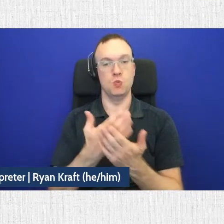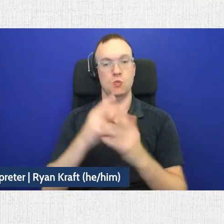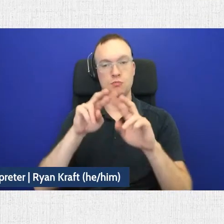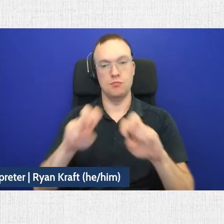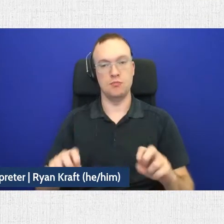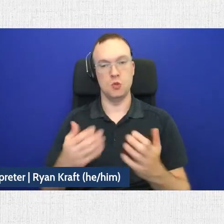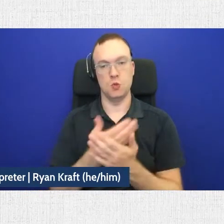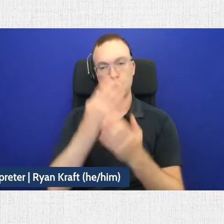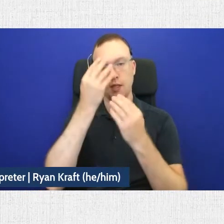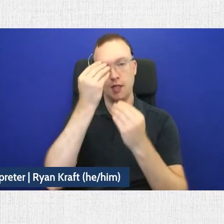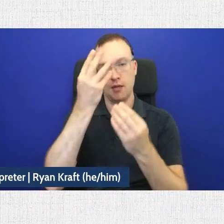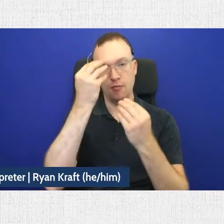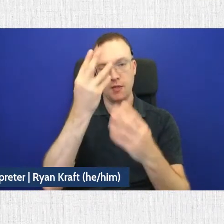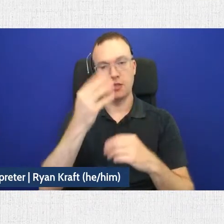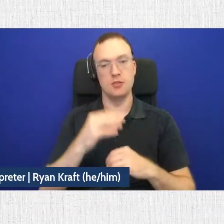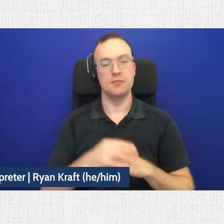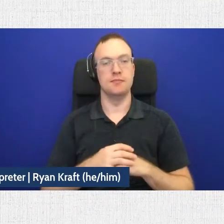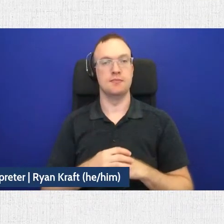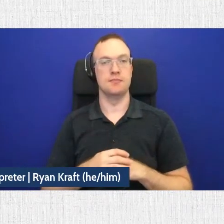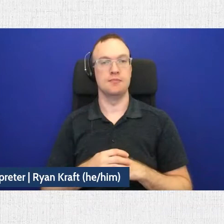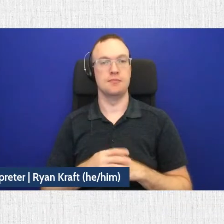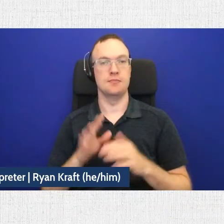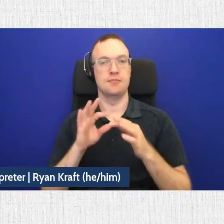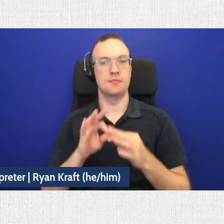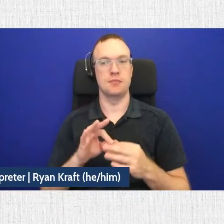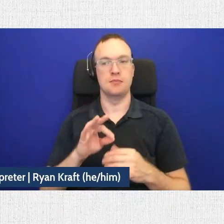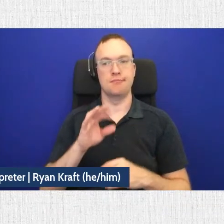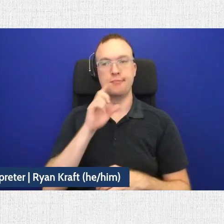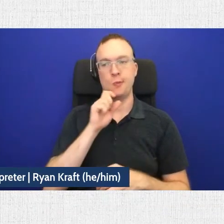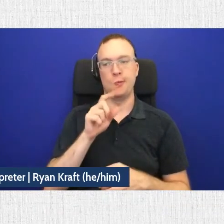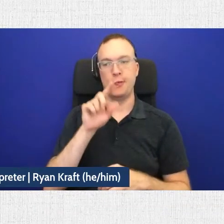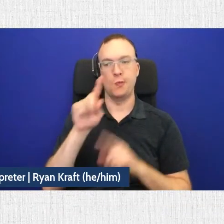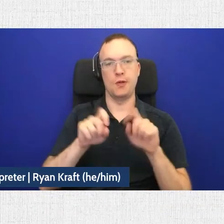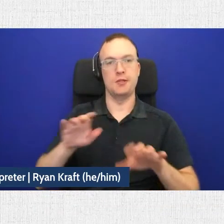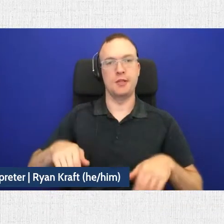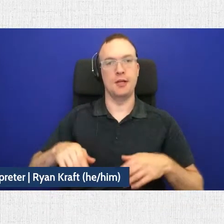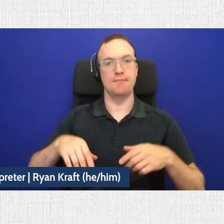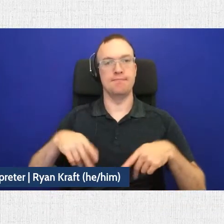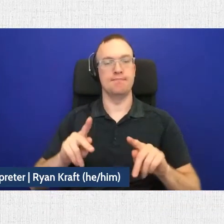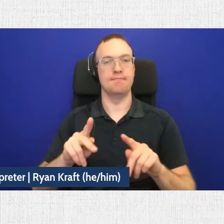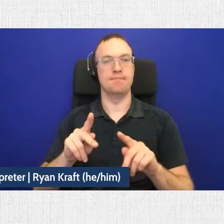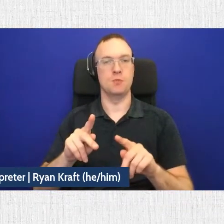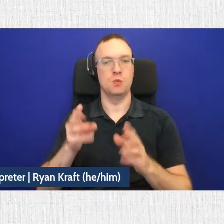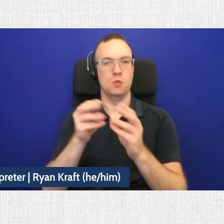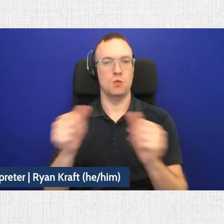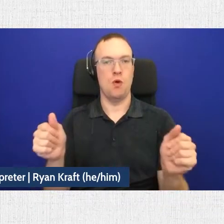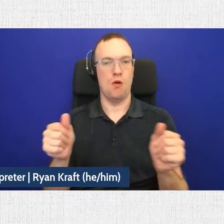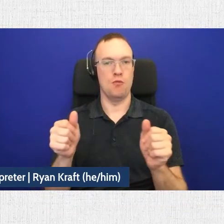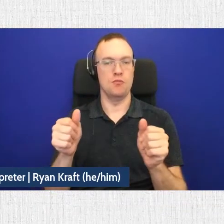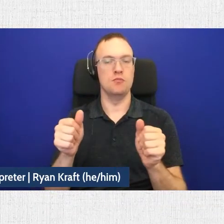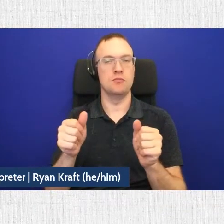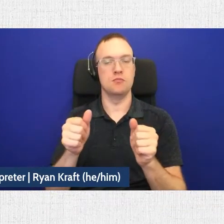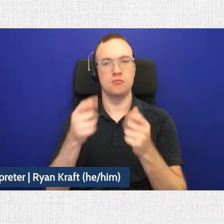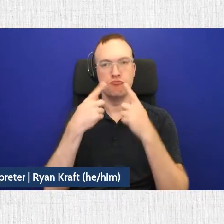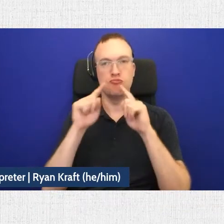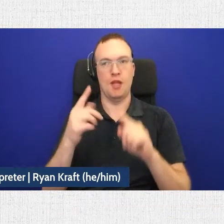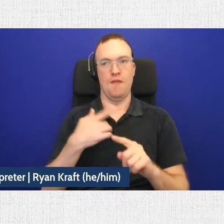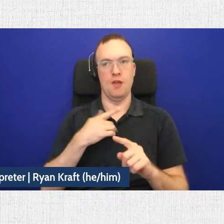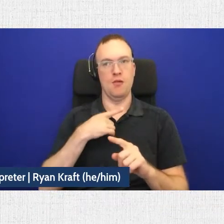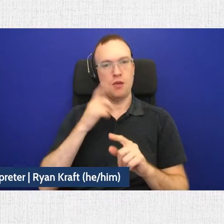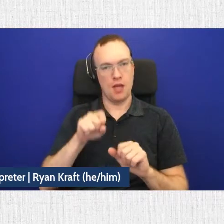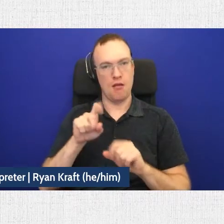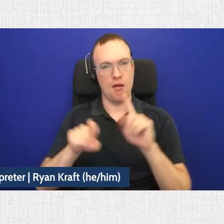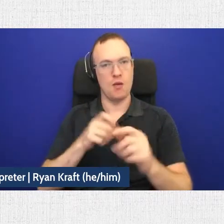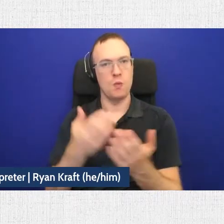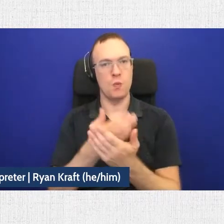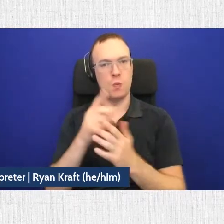information to age-old questions that we haven't been able to solve adequately. I think we can begin to ask new questions,